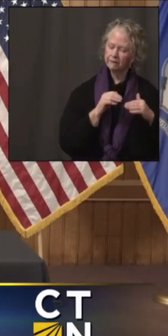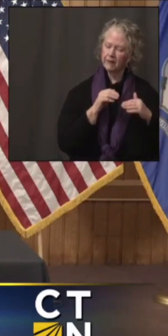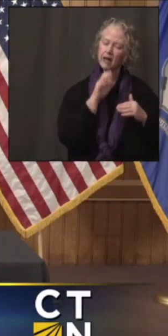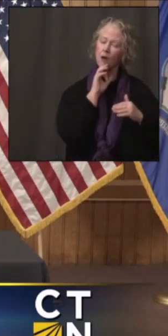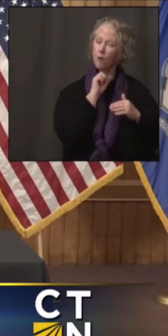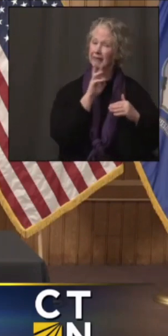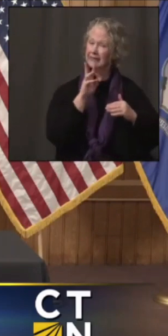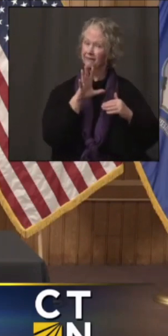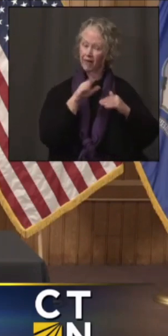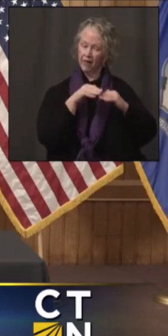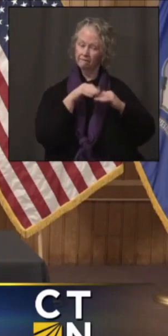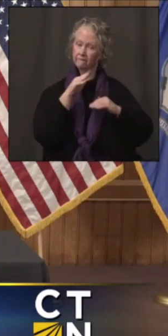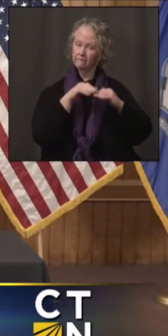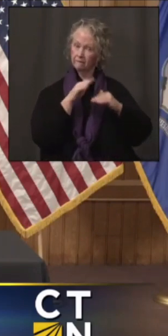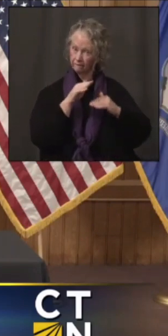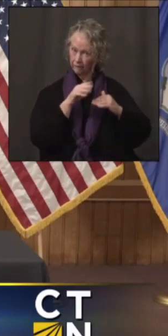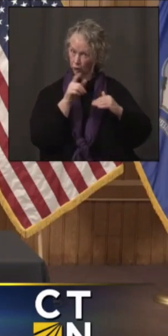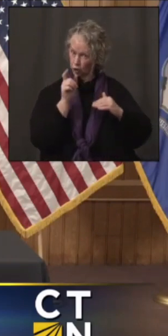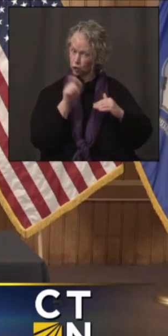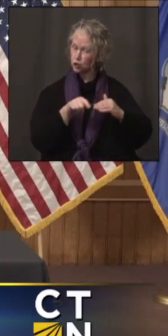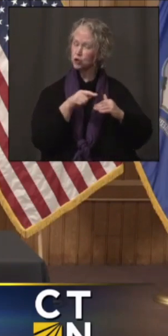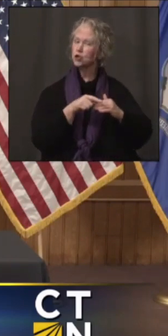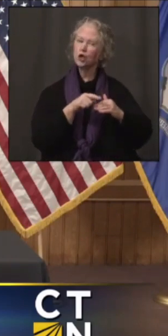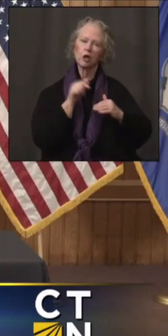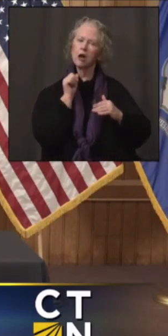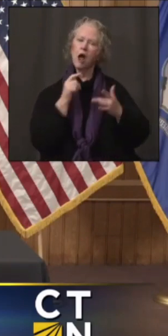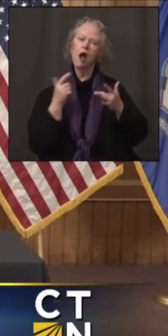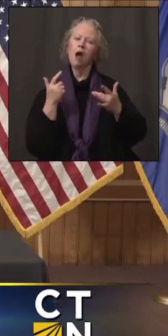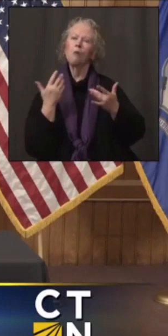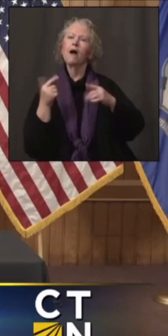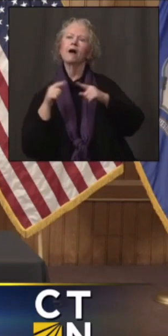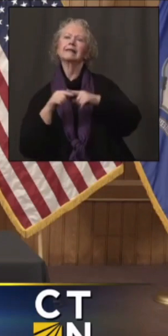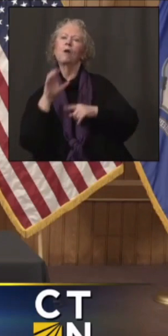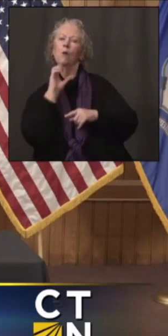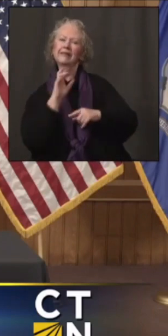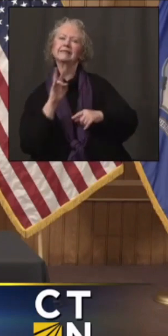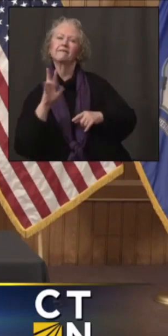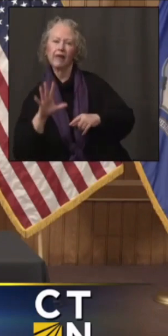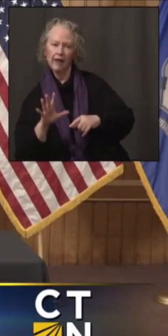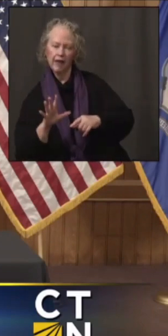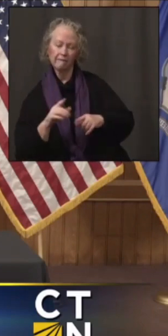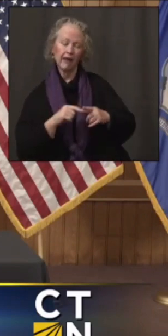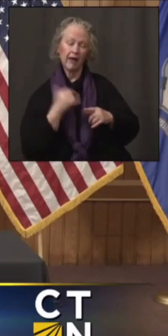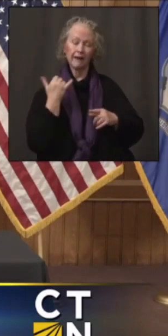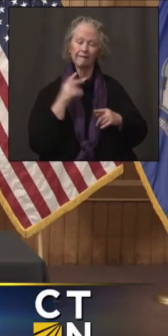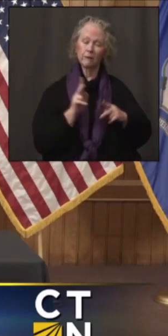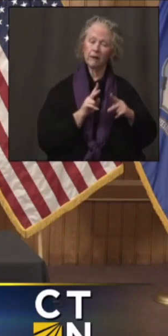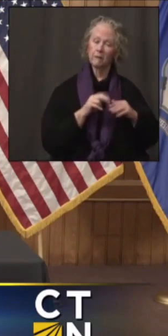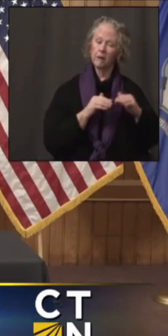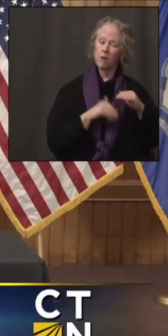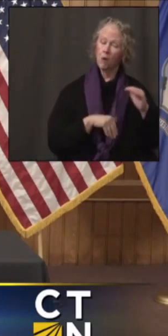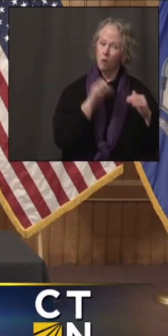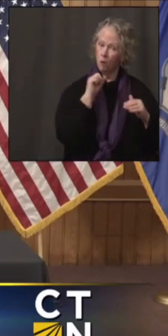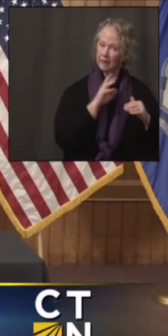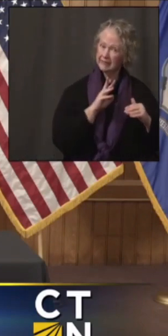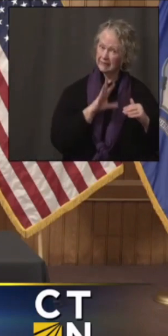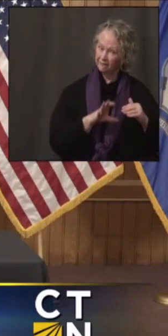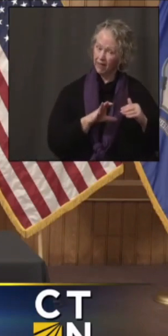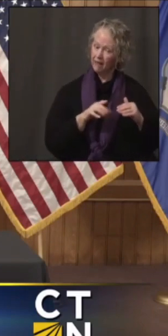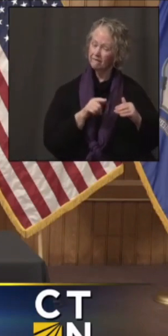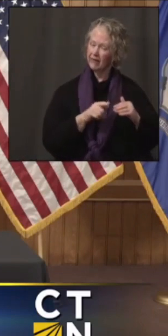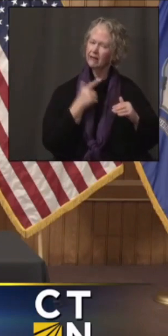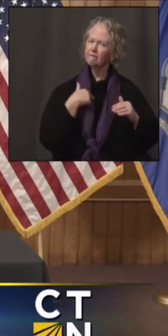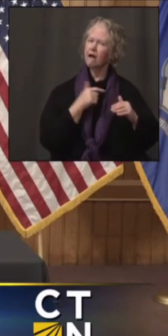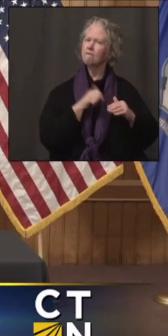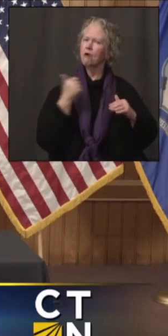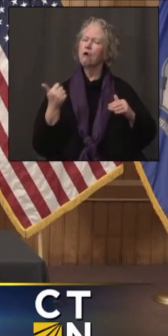should be vaccinated, not just 75, and people under 65 with preexisting conditions. And